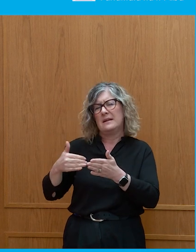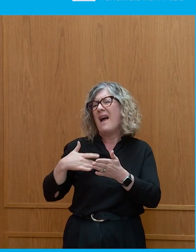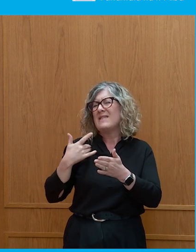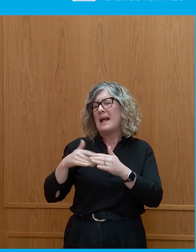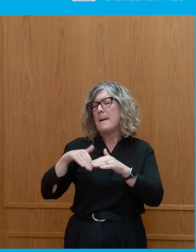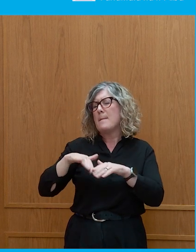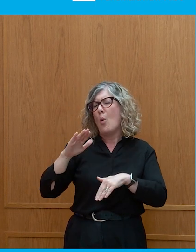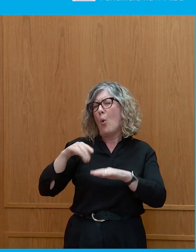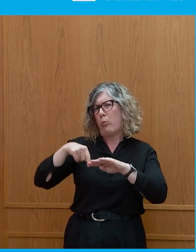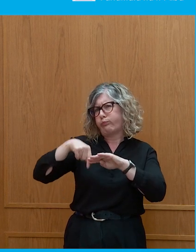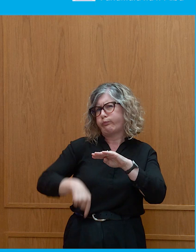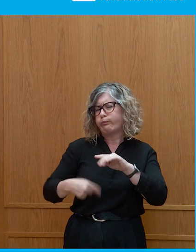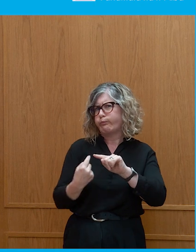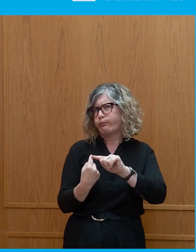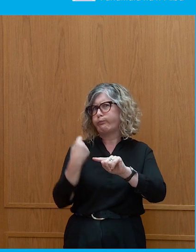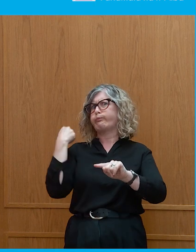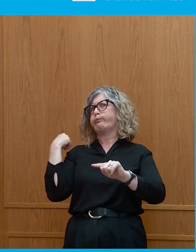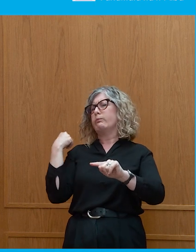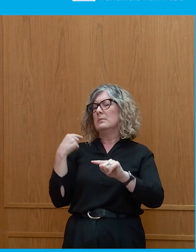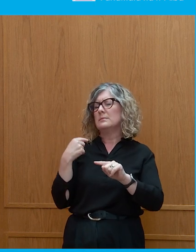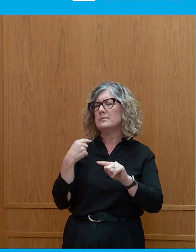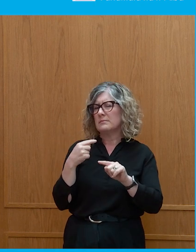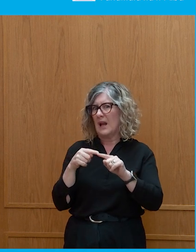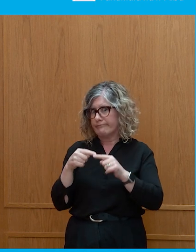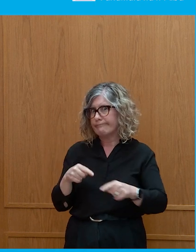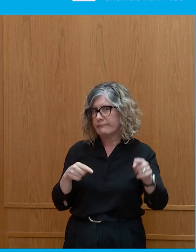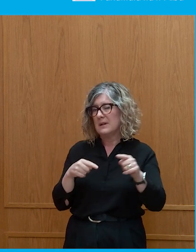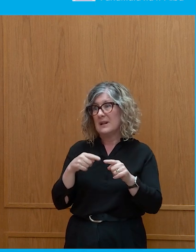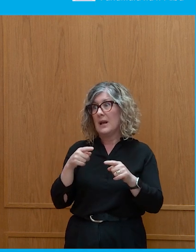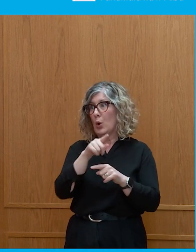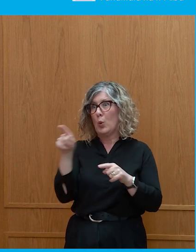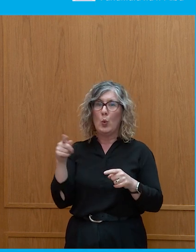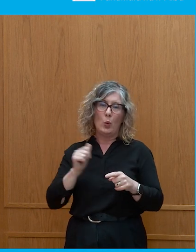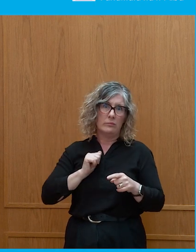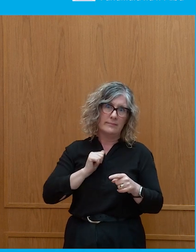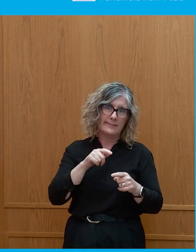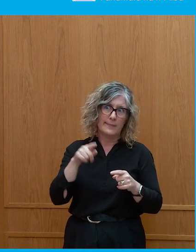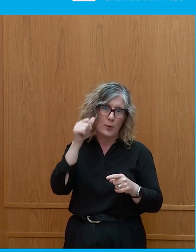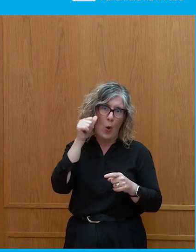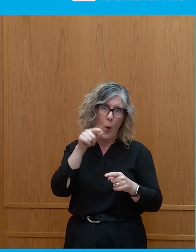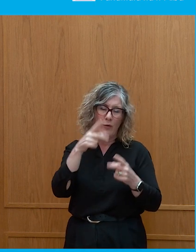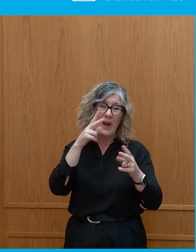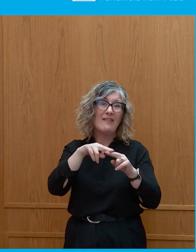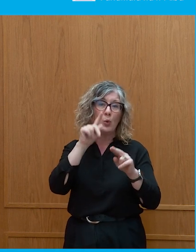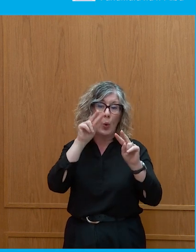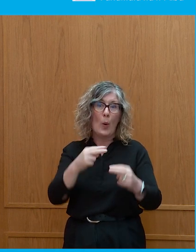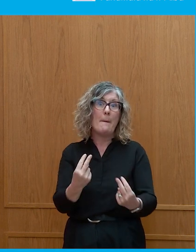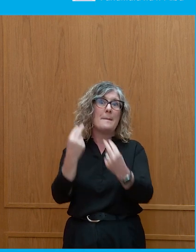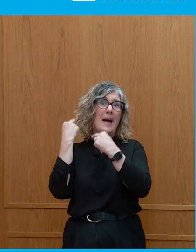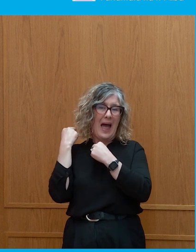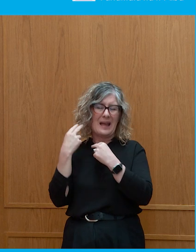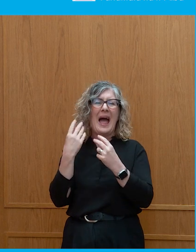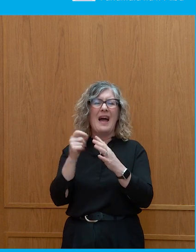for people that are interested in all this, which I assume you are because you're all here today, I mean, look at things like the Pew Centre that does a kind of an annual